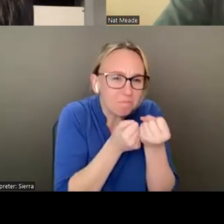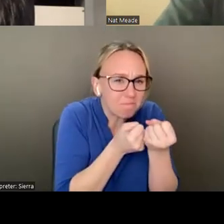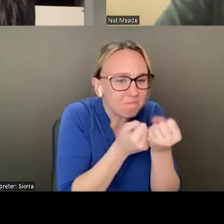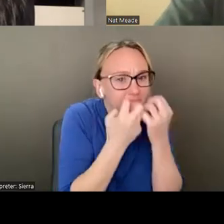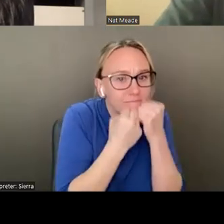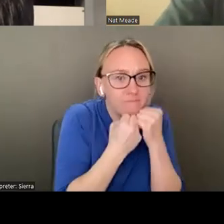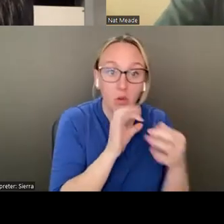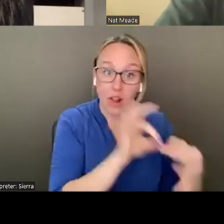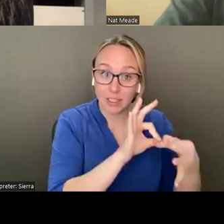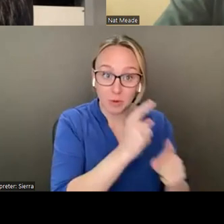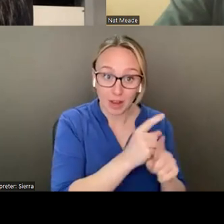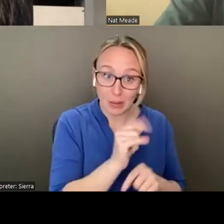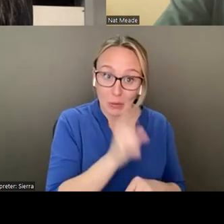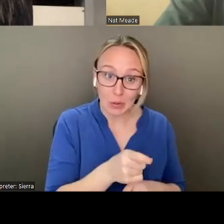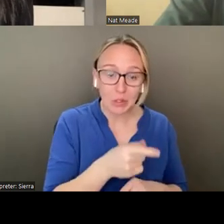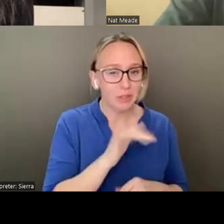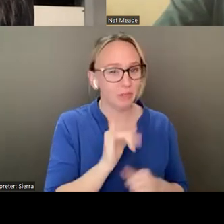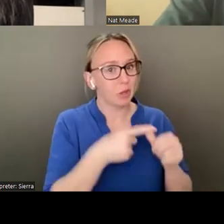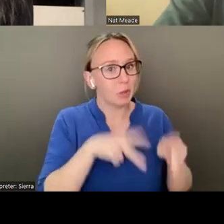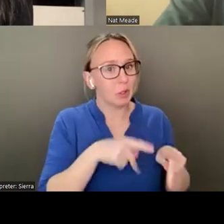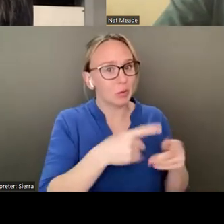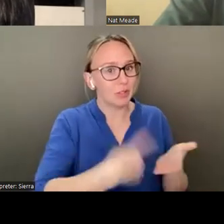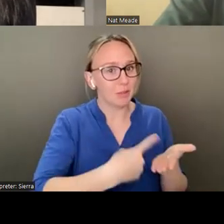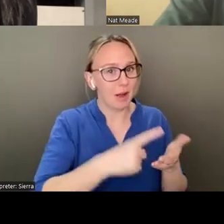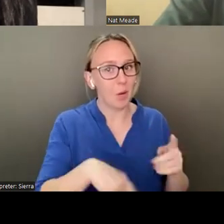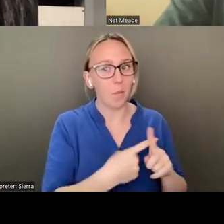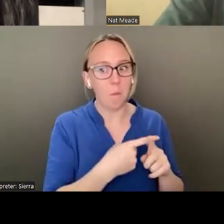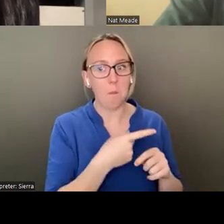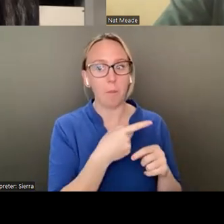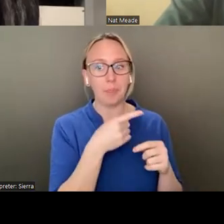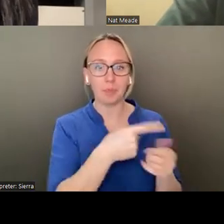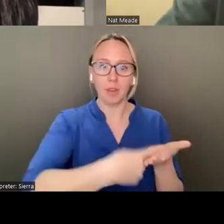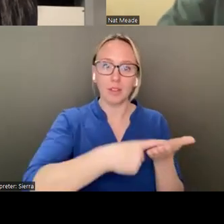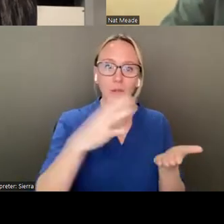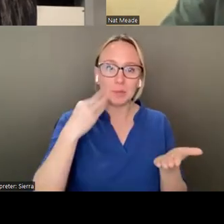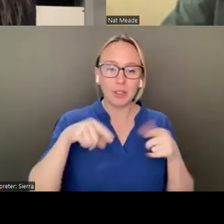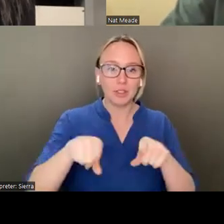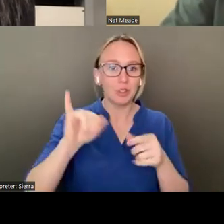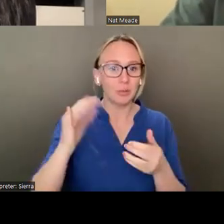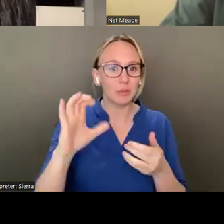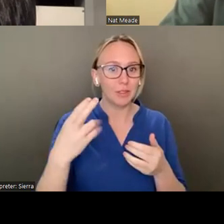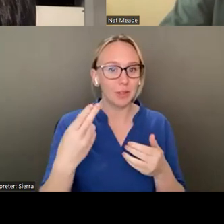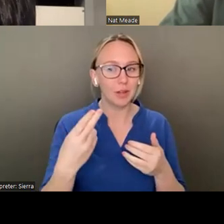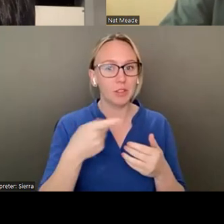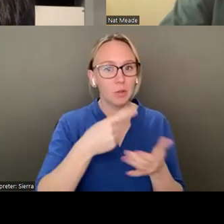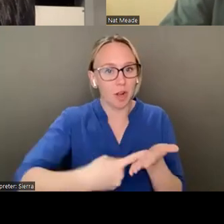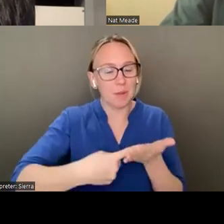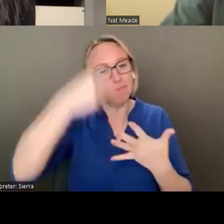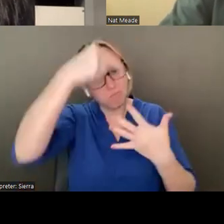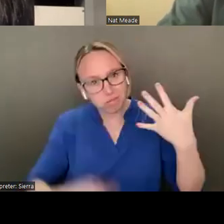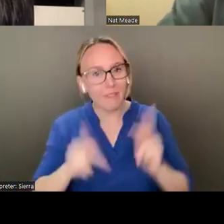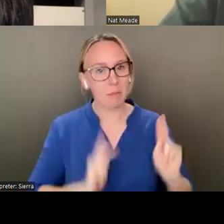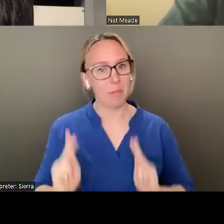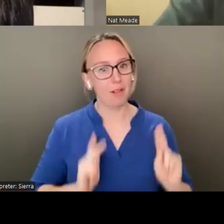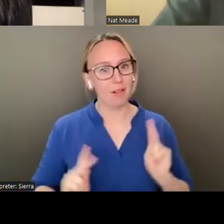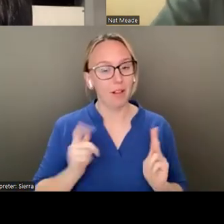talked about when you spoke about your experience at the James Castle was all the people. And I just thought that that was, yeah. So I imagine that